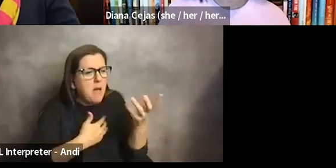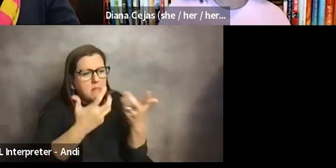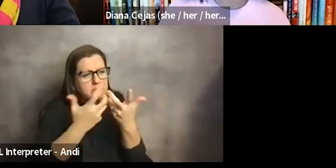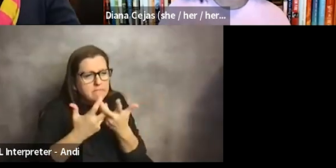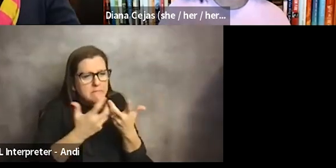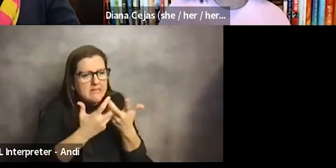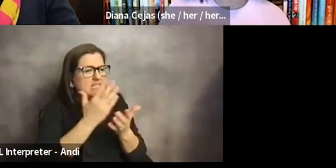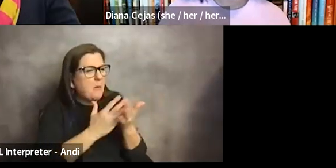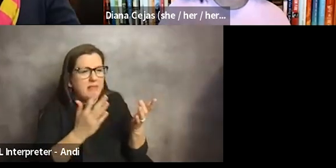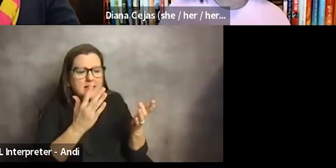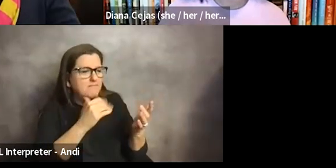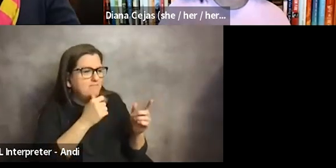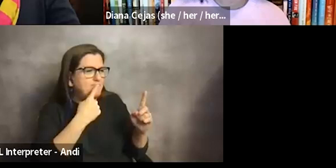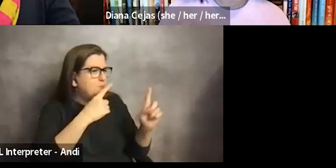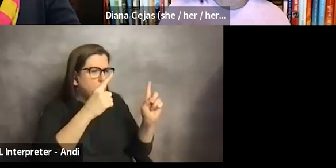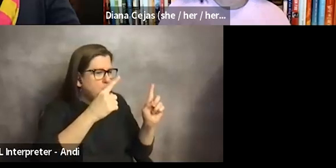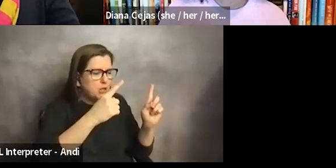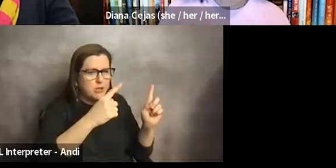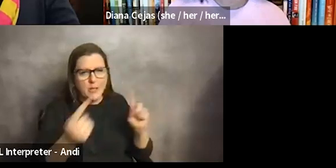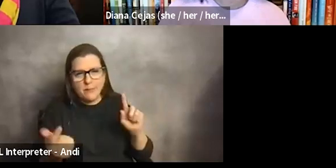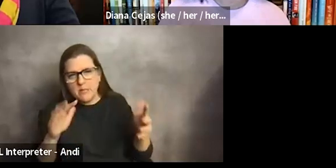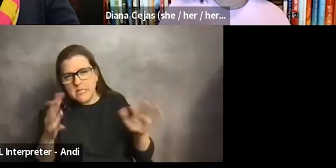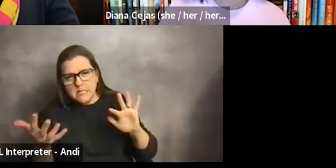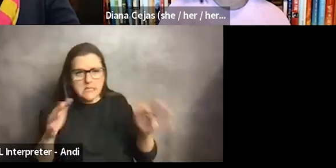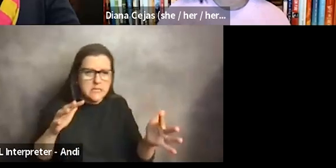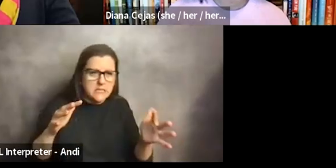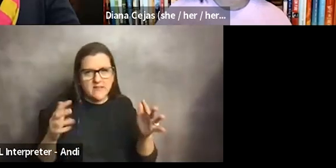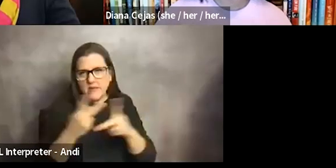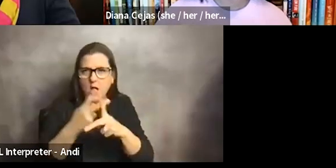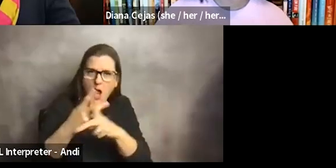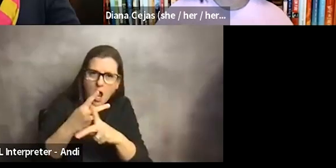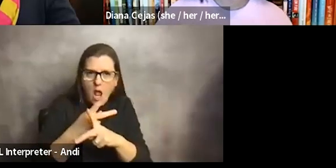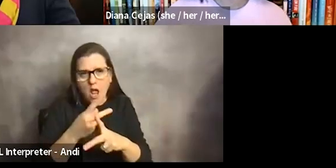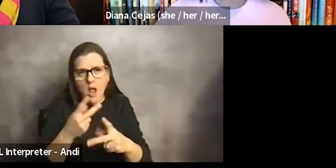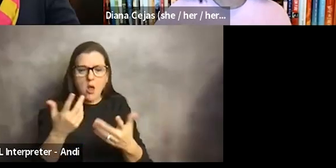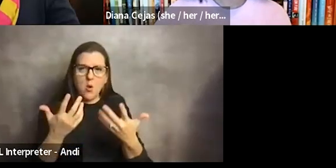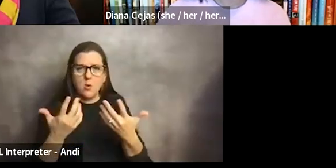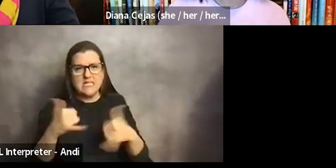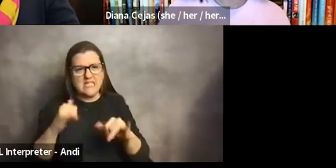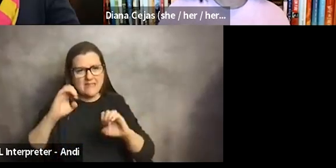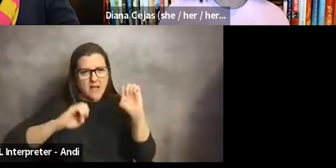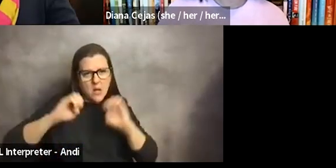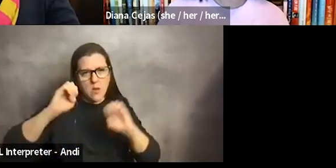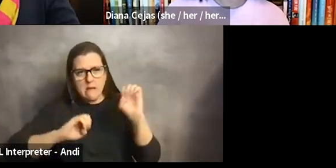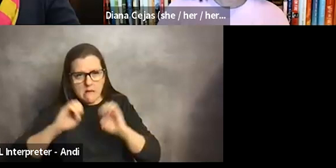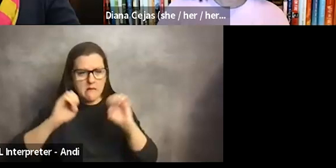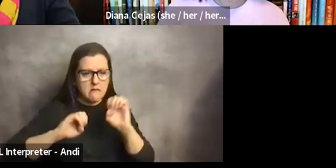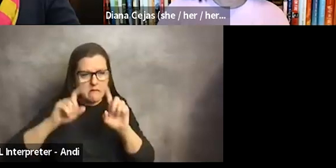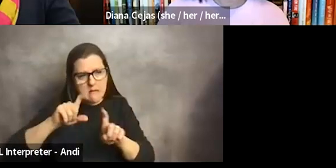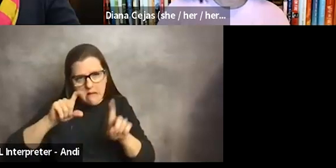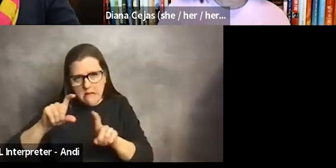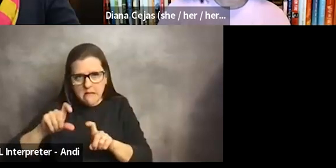some things aren't working and I'm, you know, going back and forth and we're, we're continuously value re-evaluating that, but,